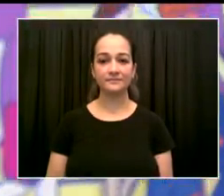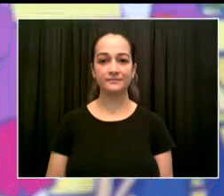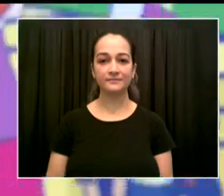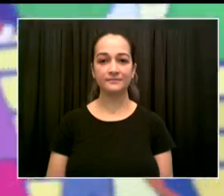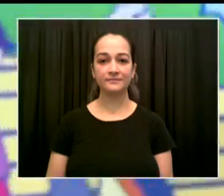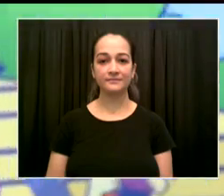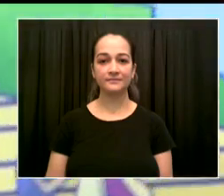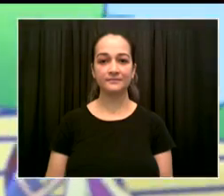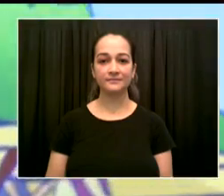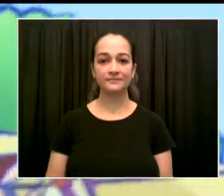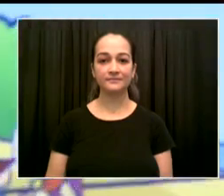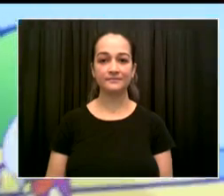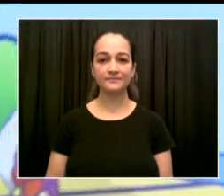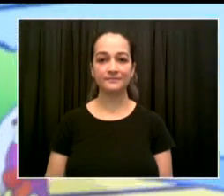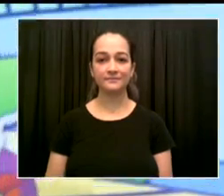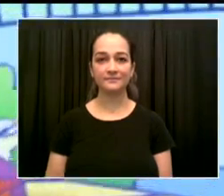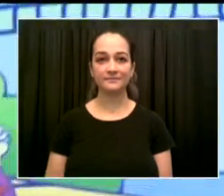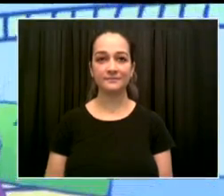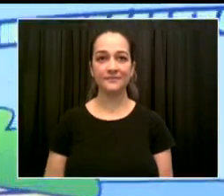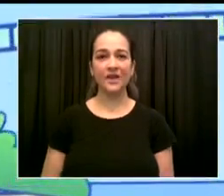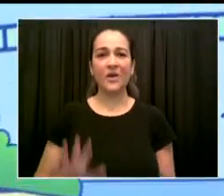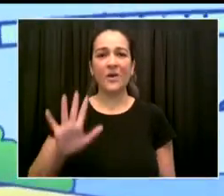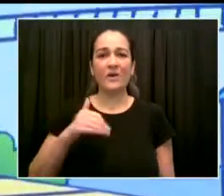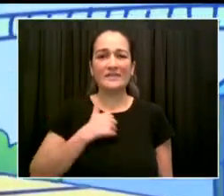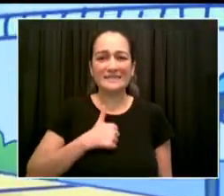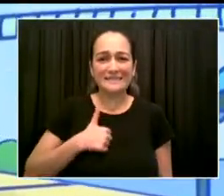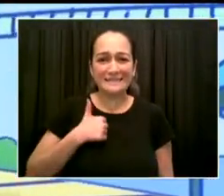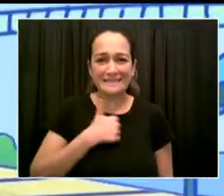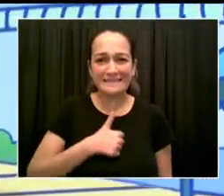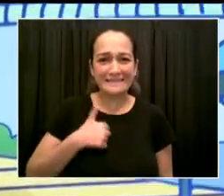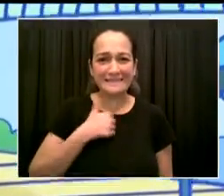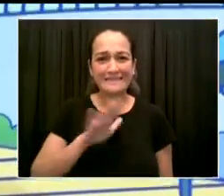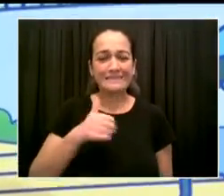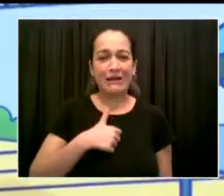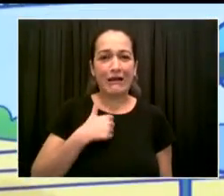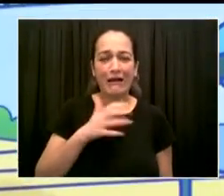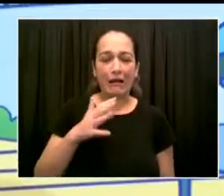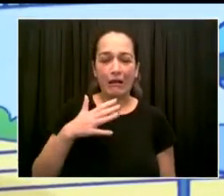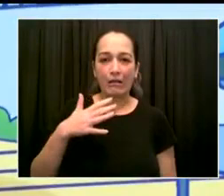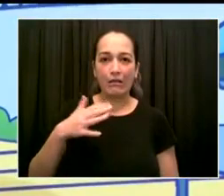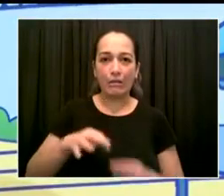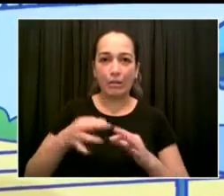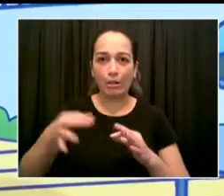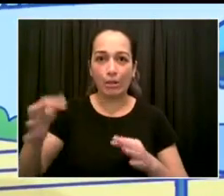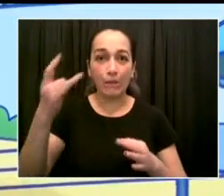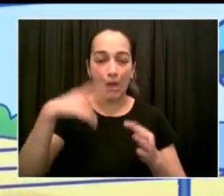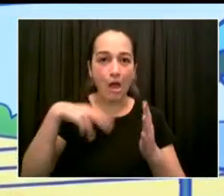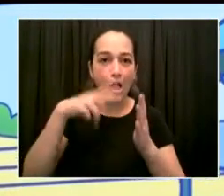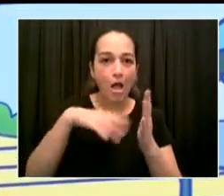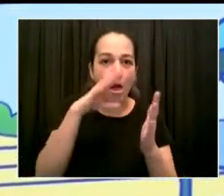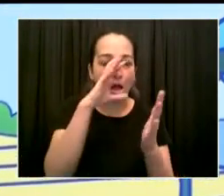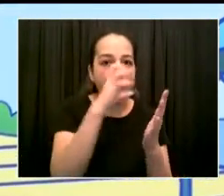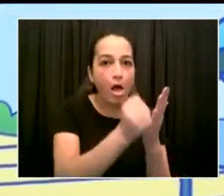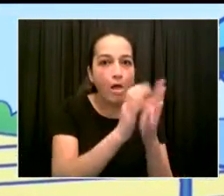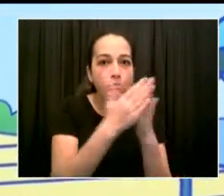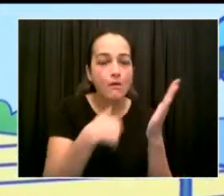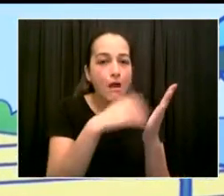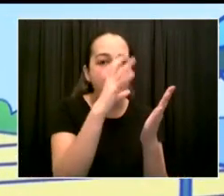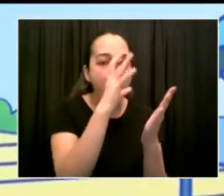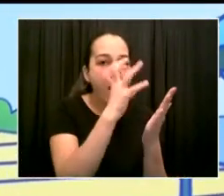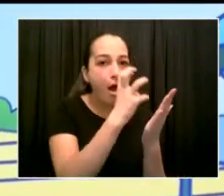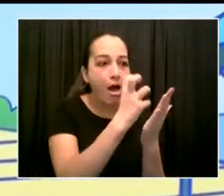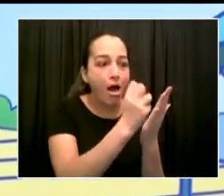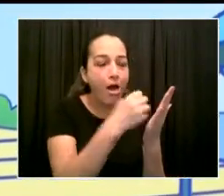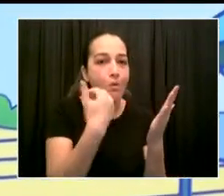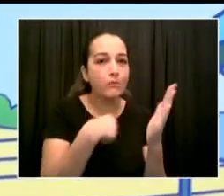Oh, oh, I'm sorry. I got, I got so caught up in this Marvel comic book. I just didn't realize the